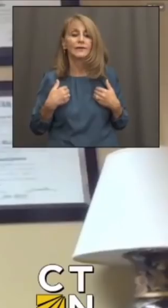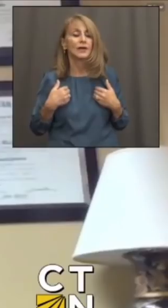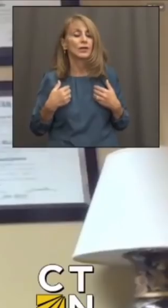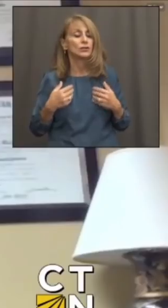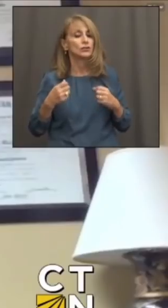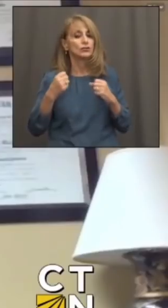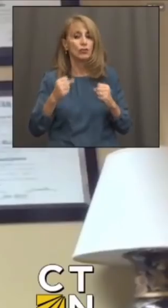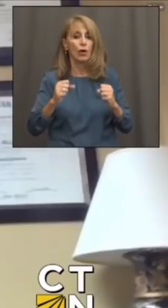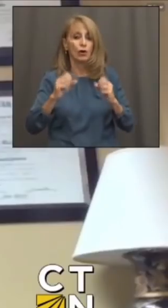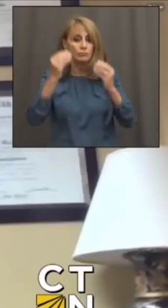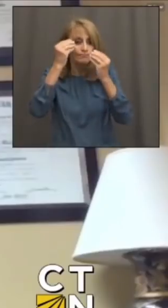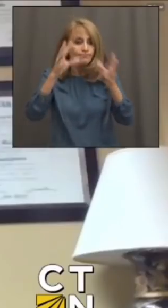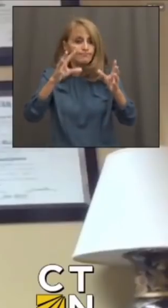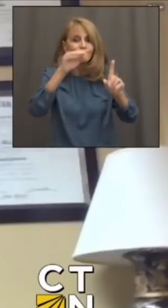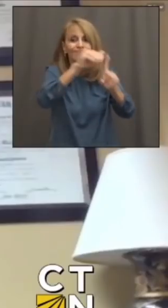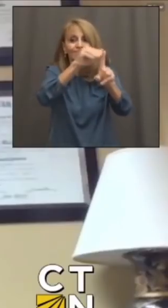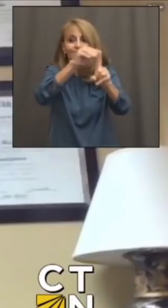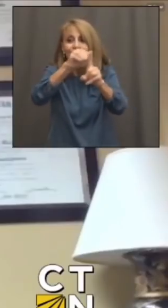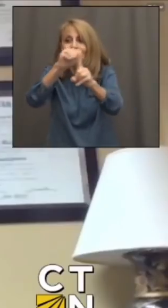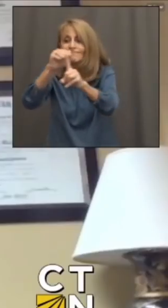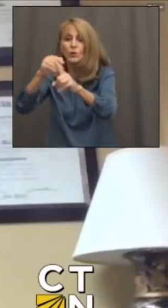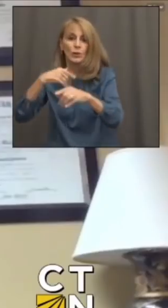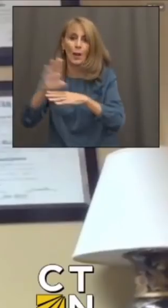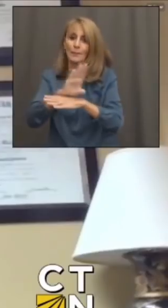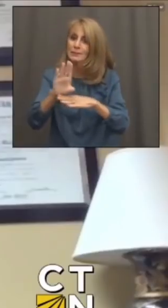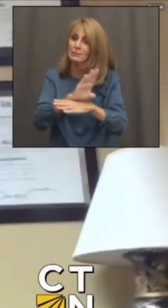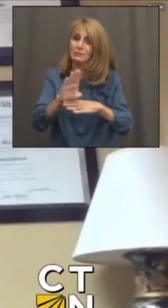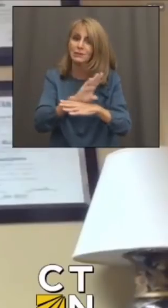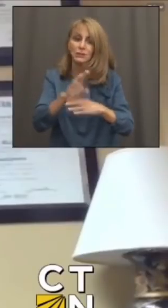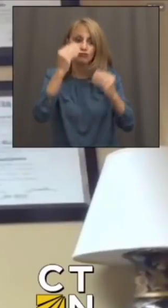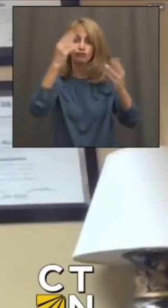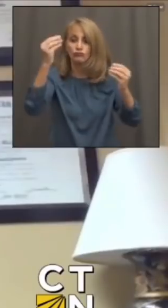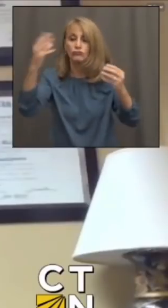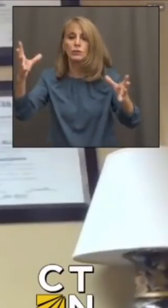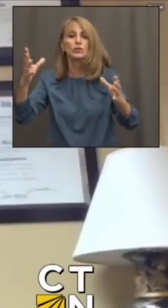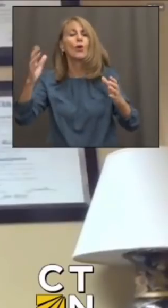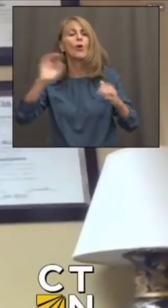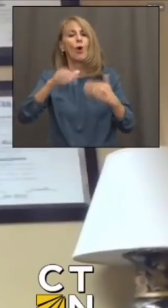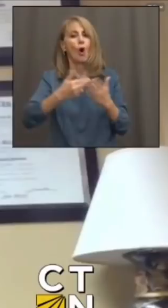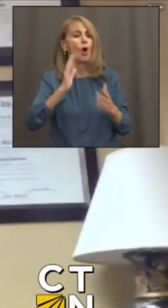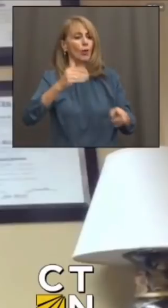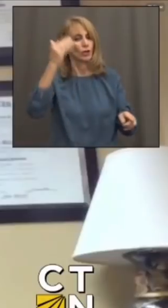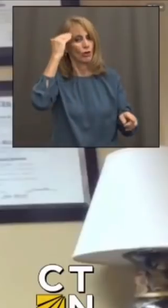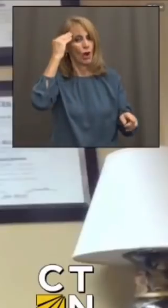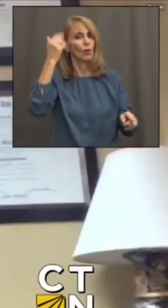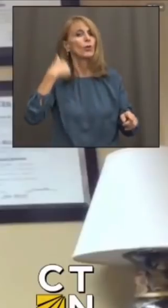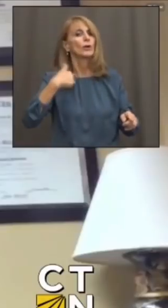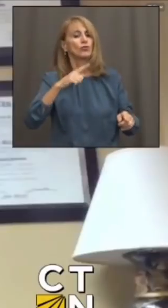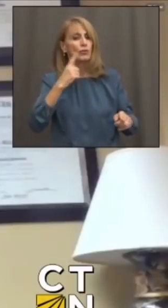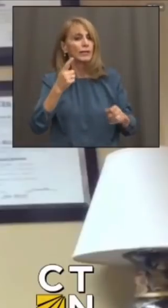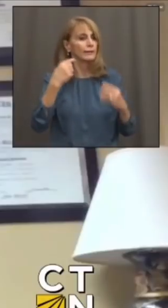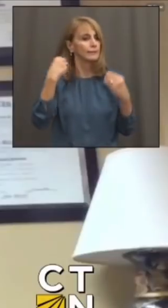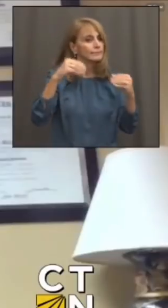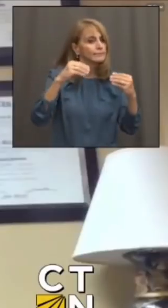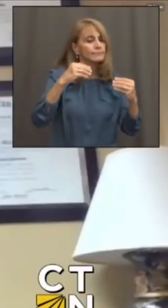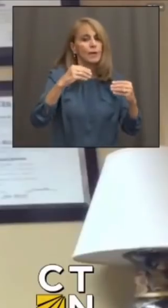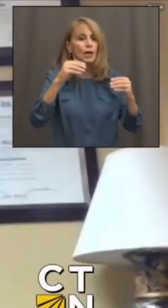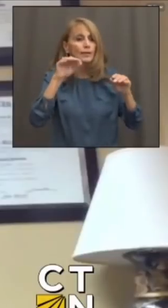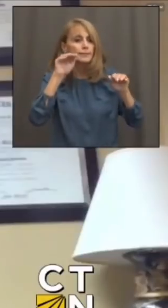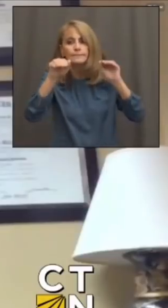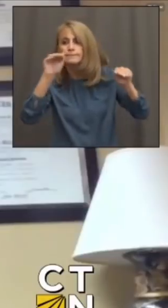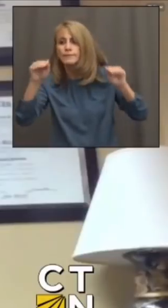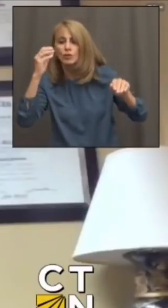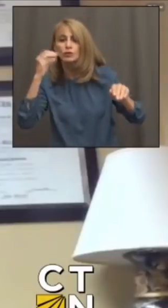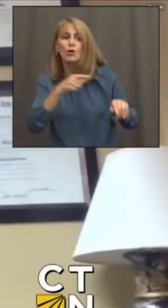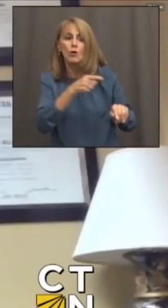know of the benefit for themselves and their families because we are going to be very aggressive in our marketing. There's a